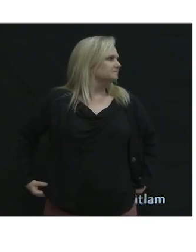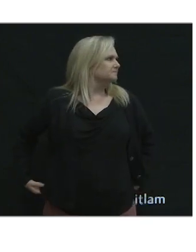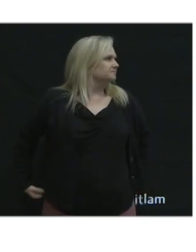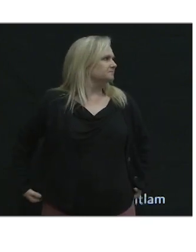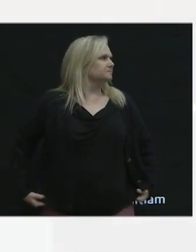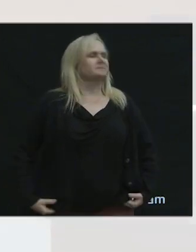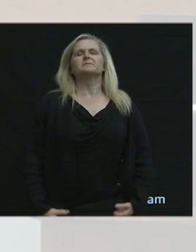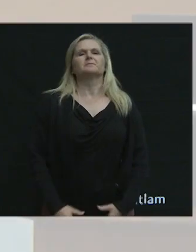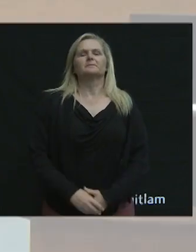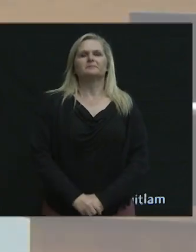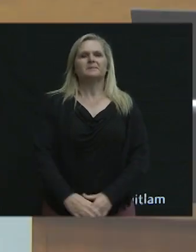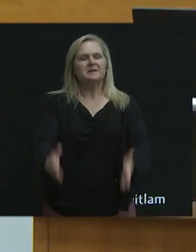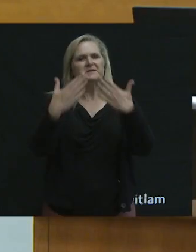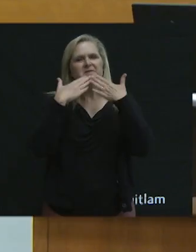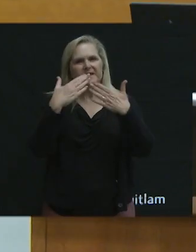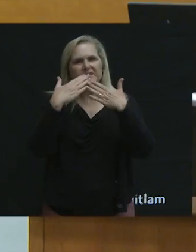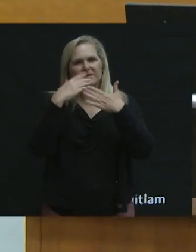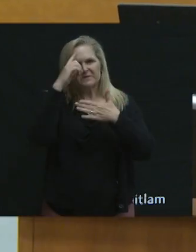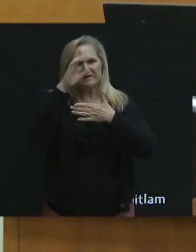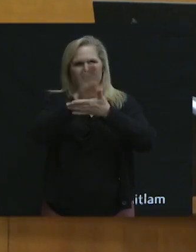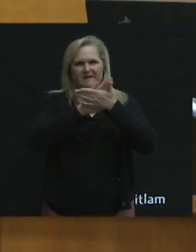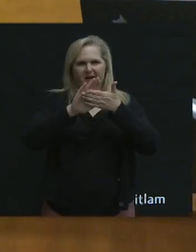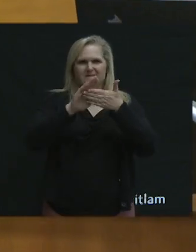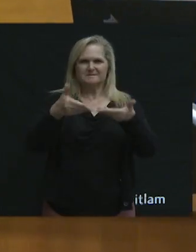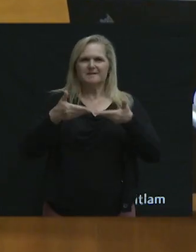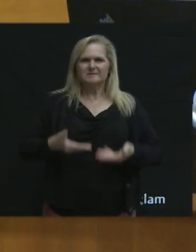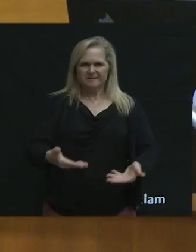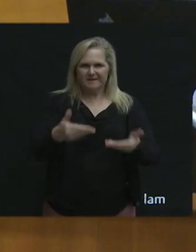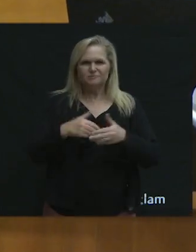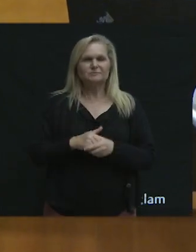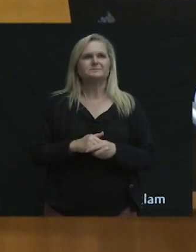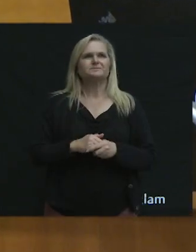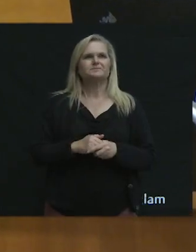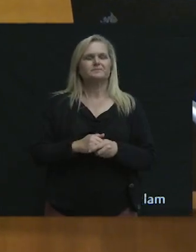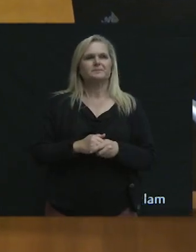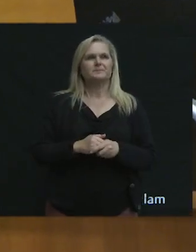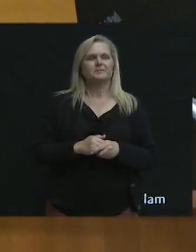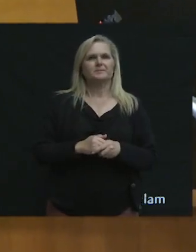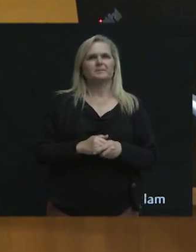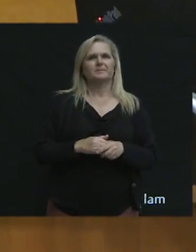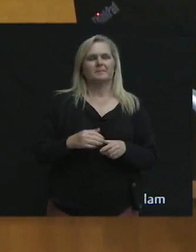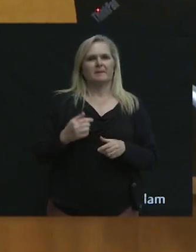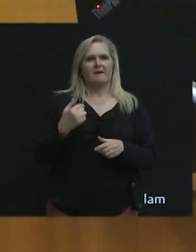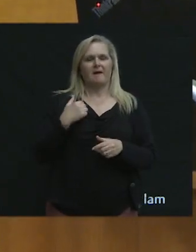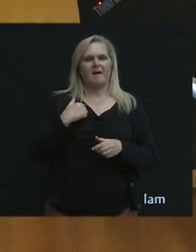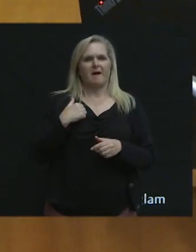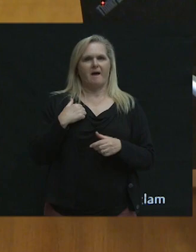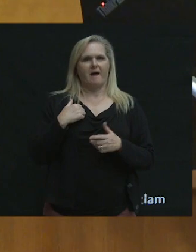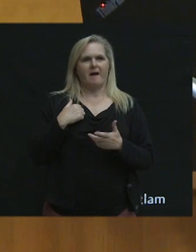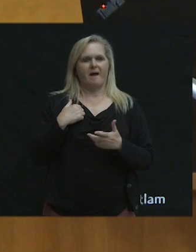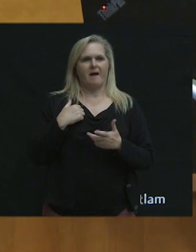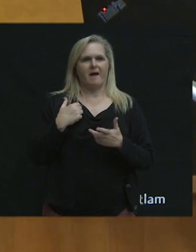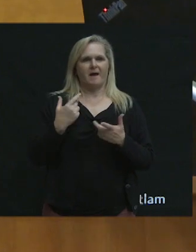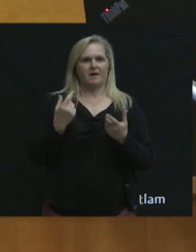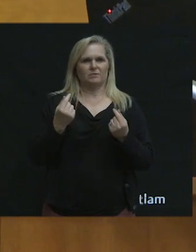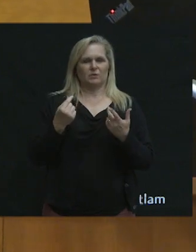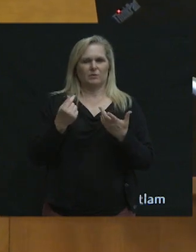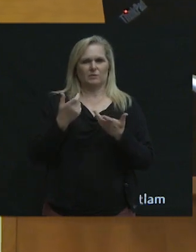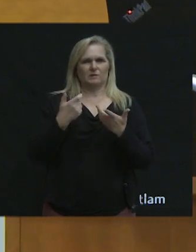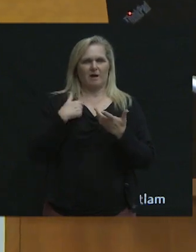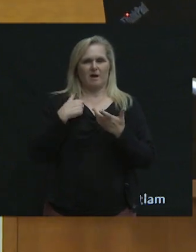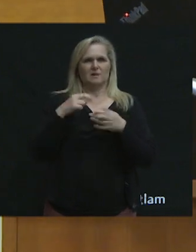Thank you. Thank you for the kind invitation. I had a chance to take the West Coast Express out